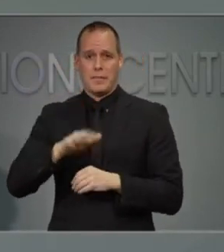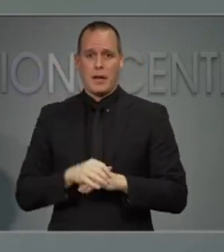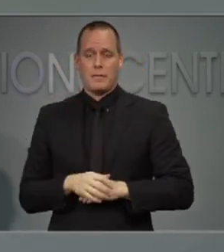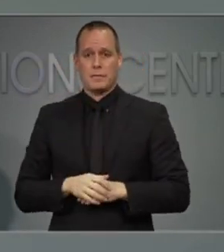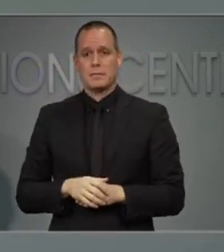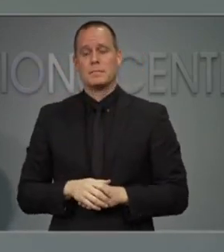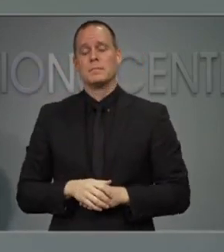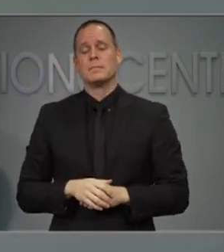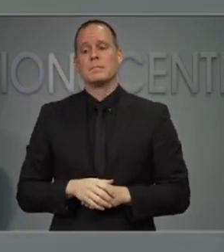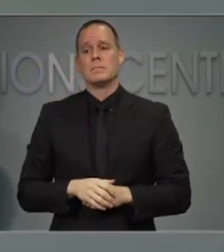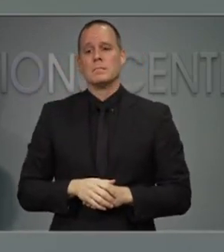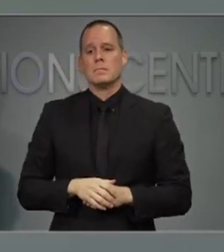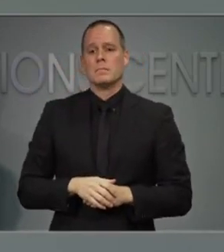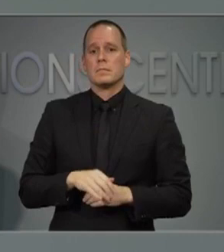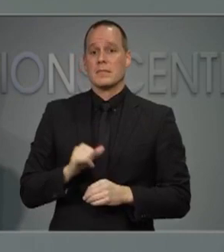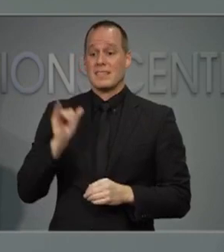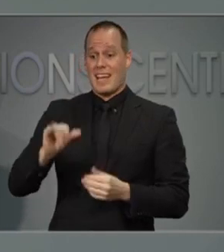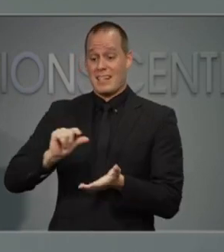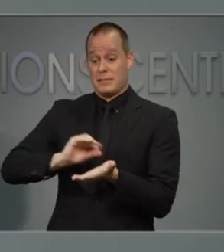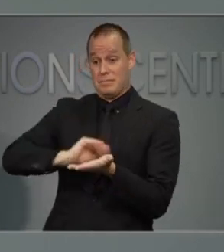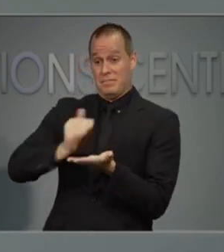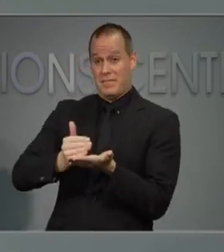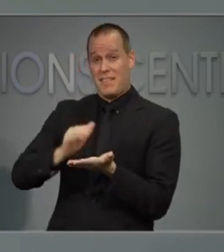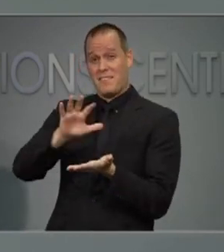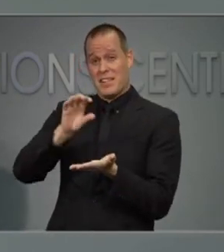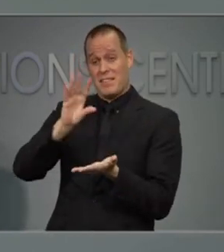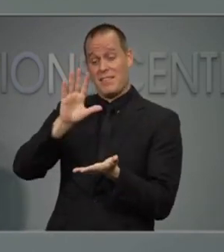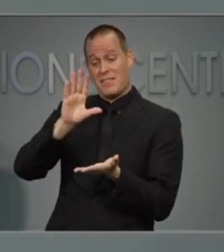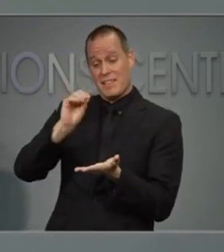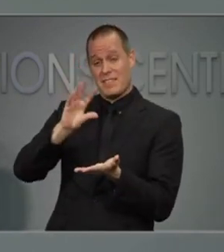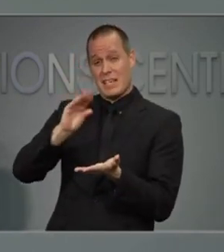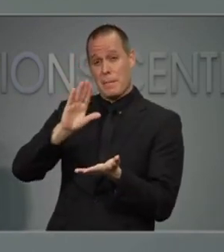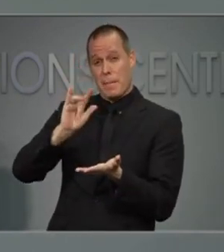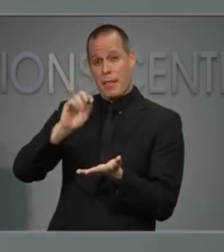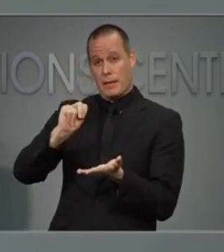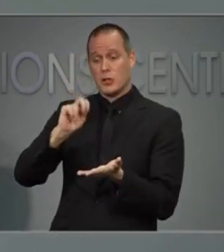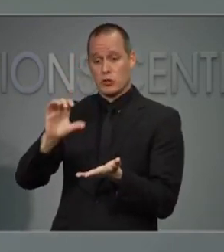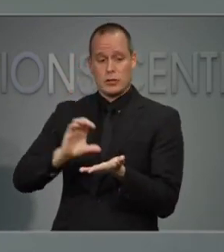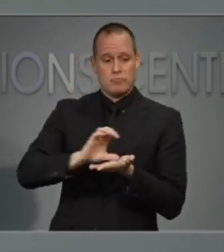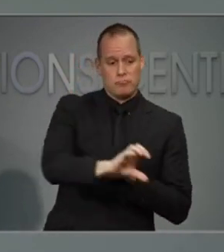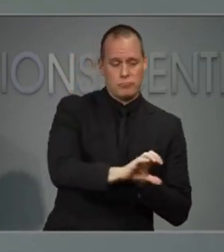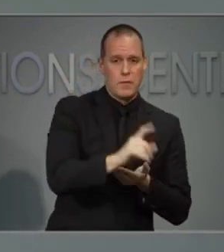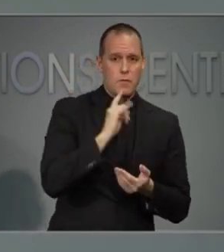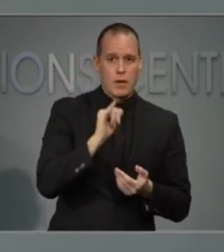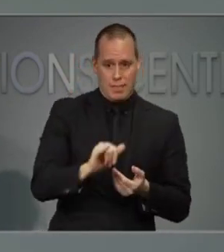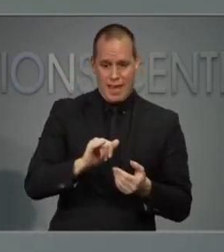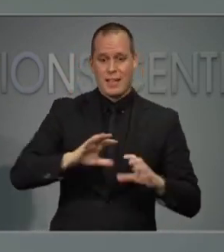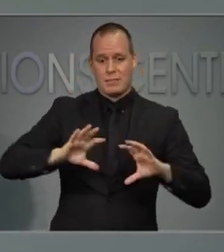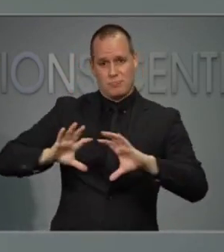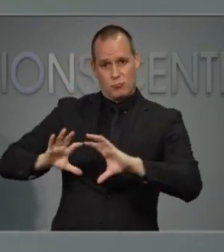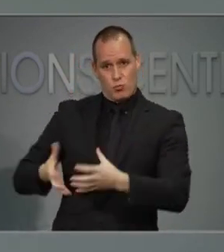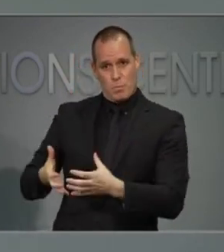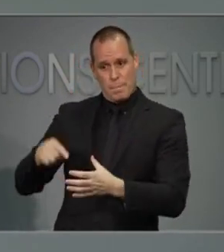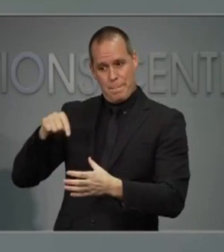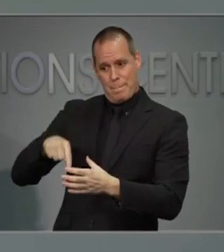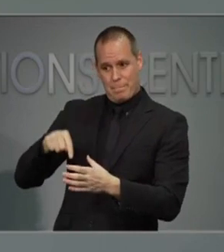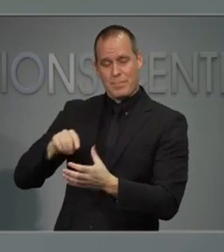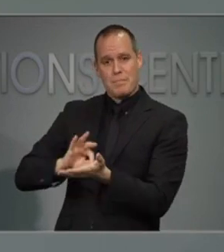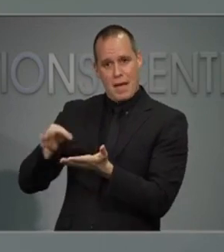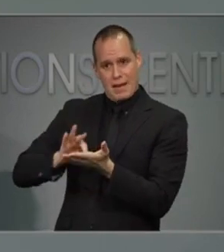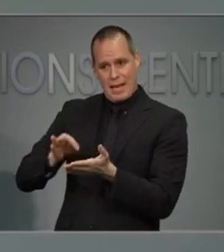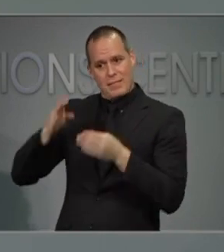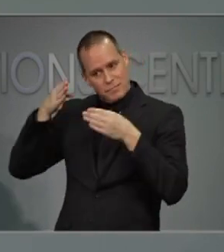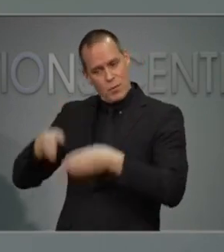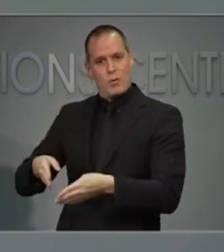billion dollars, should be targeted to our safety net health care providers who disproportionately serve Medicaid and the